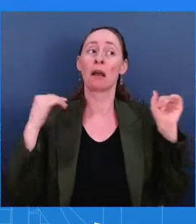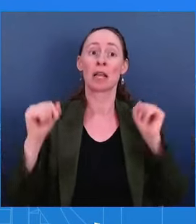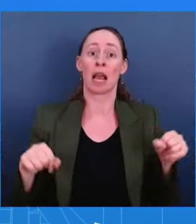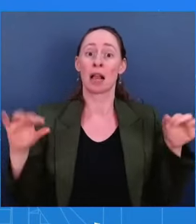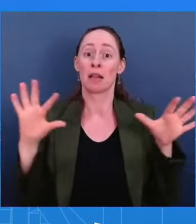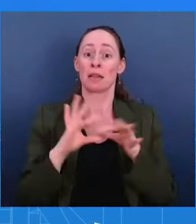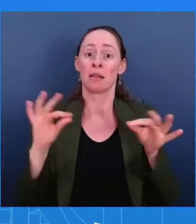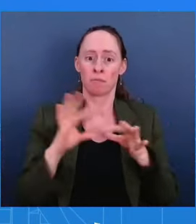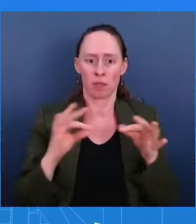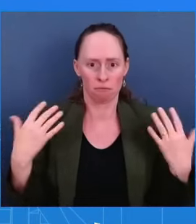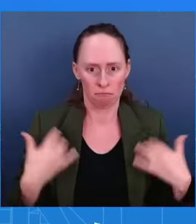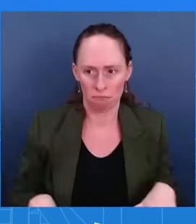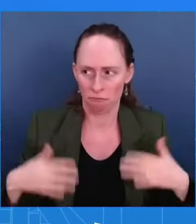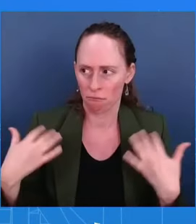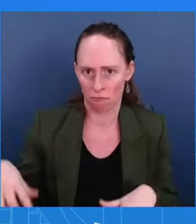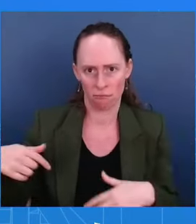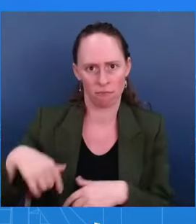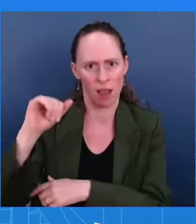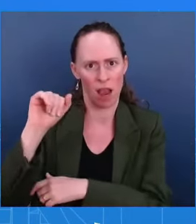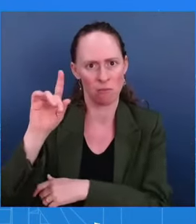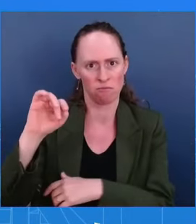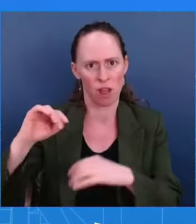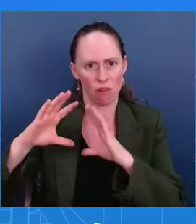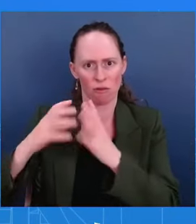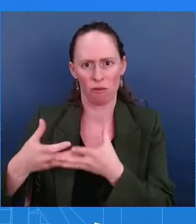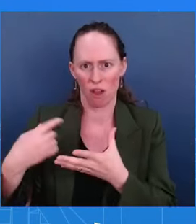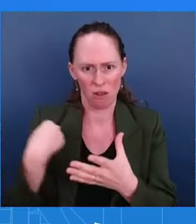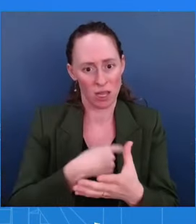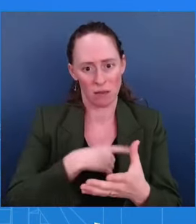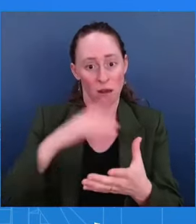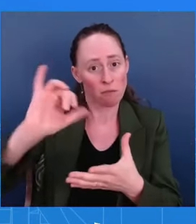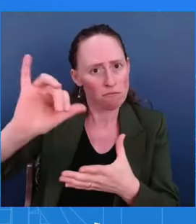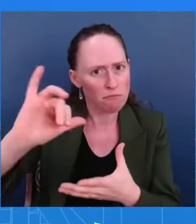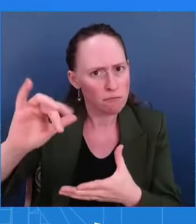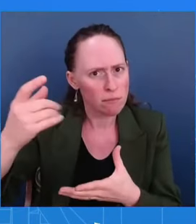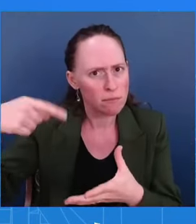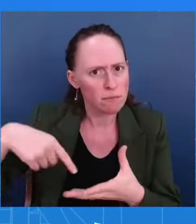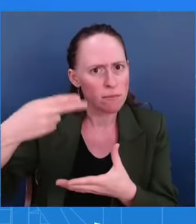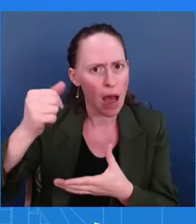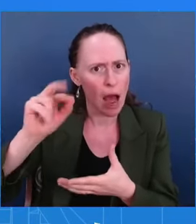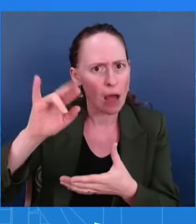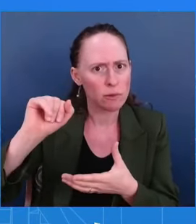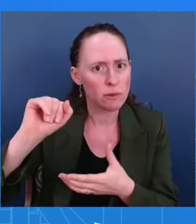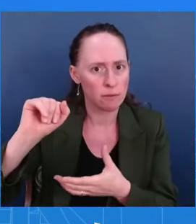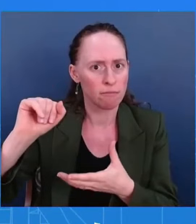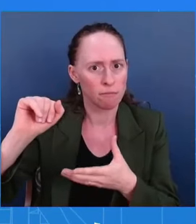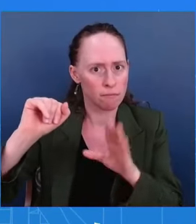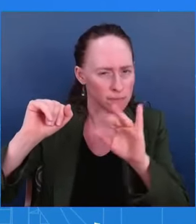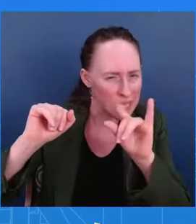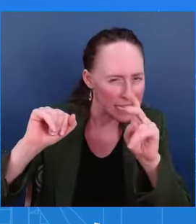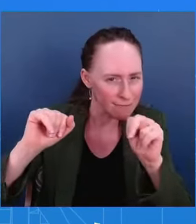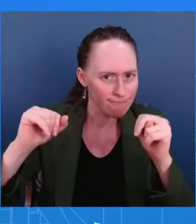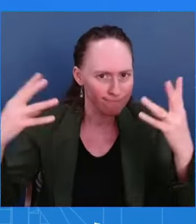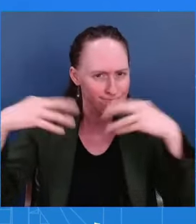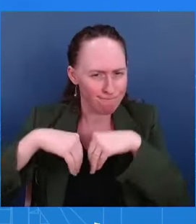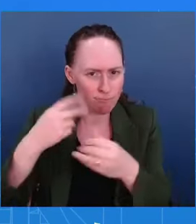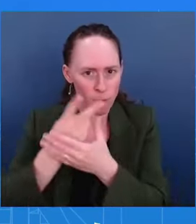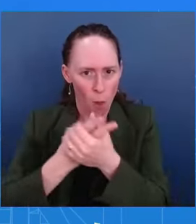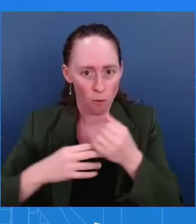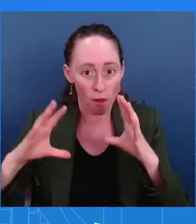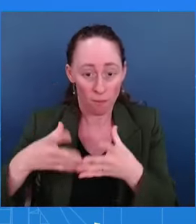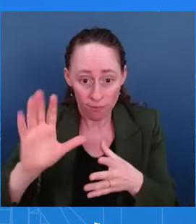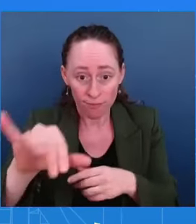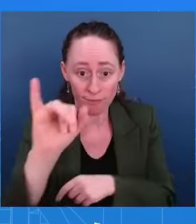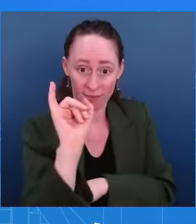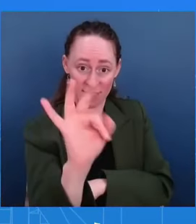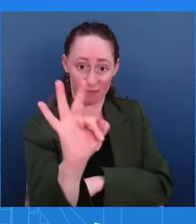including Harris, because this is the Biden-Harris administration, believe that anyone found guilty of crimes should be held accountable. That